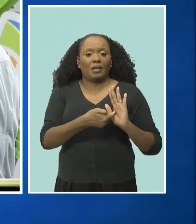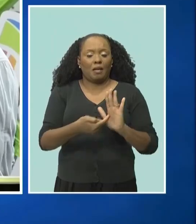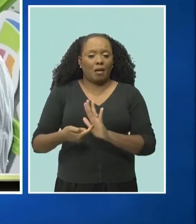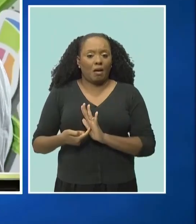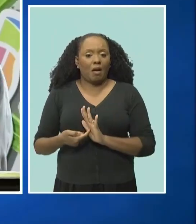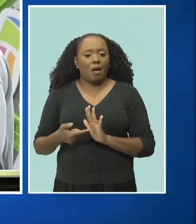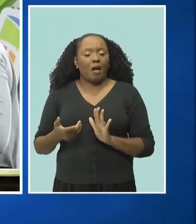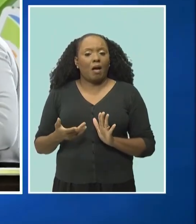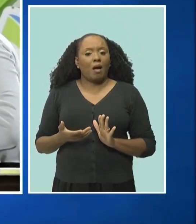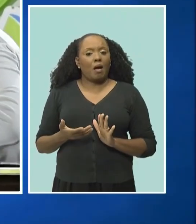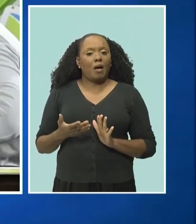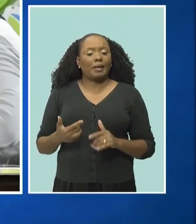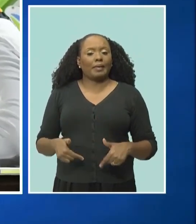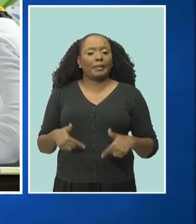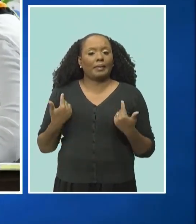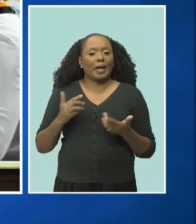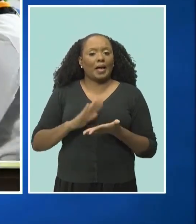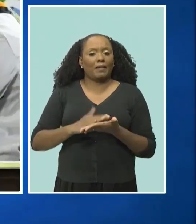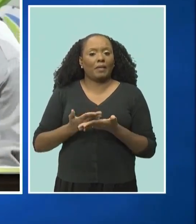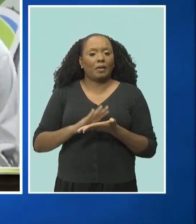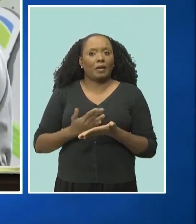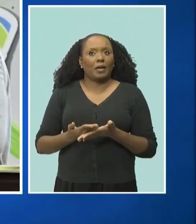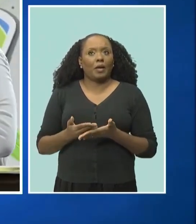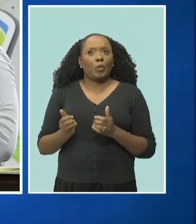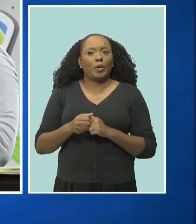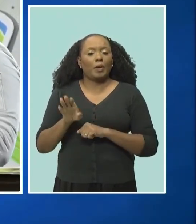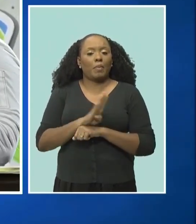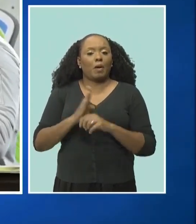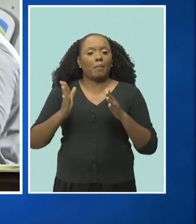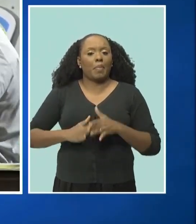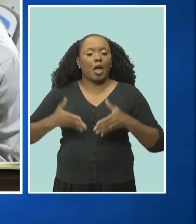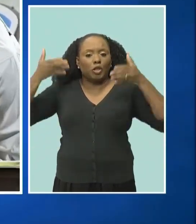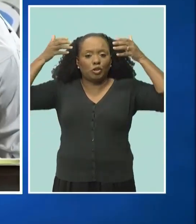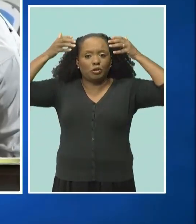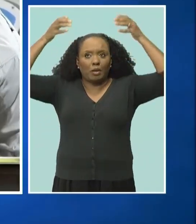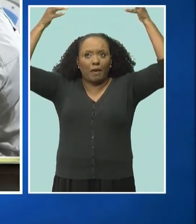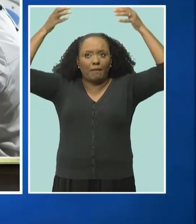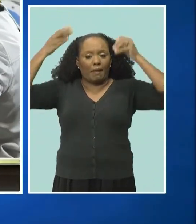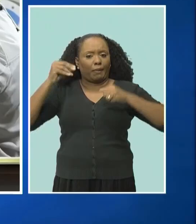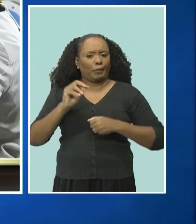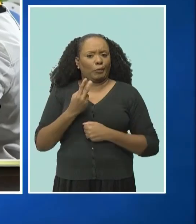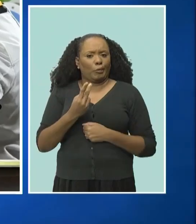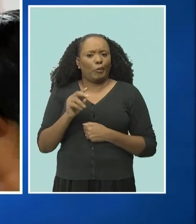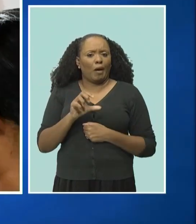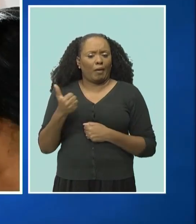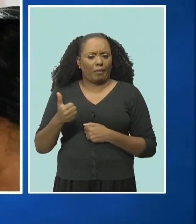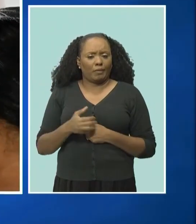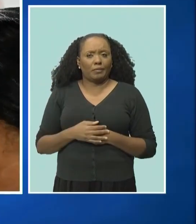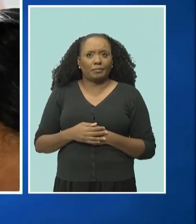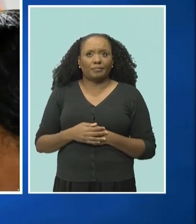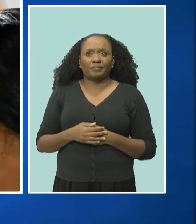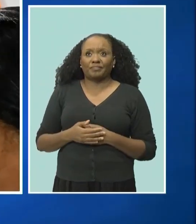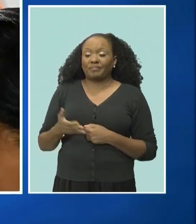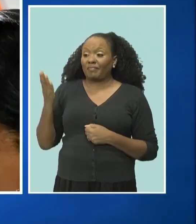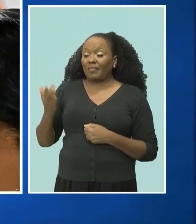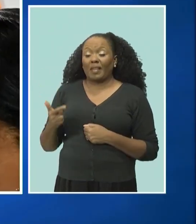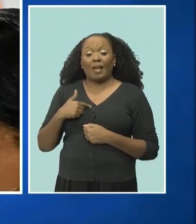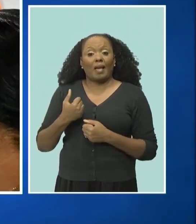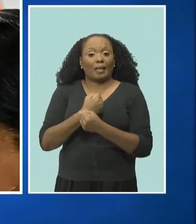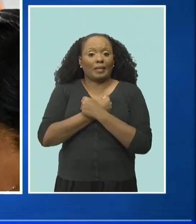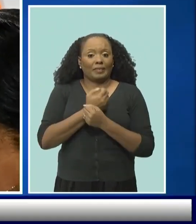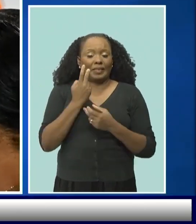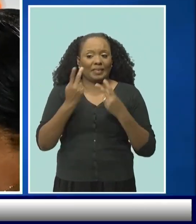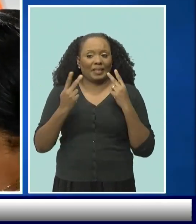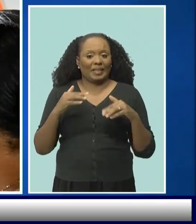award-winning Barbadian chef Craig Greenidge and two upcoming chefs. I love to see the youngsters and the younger